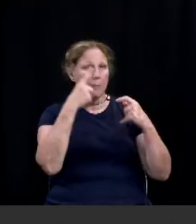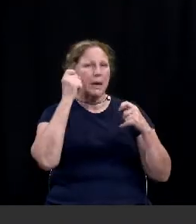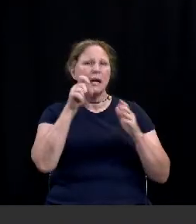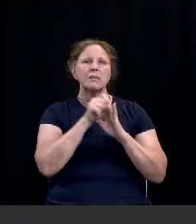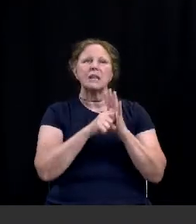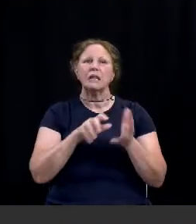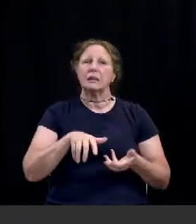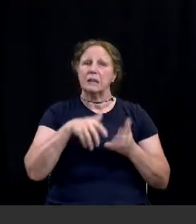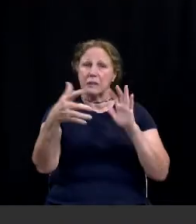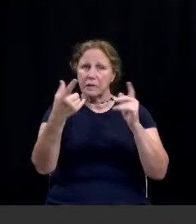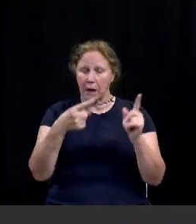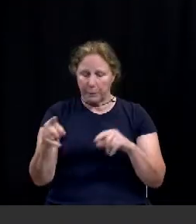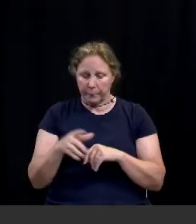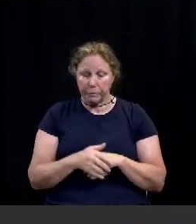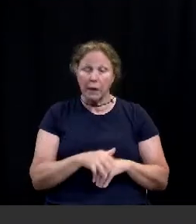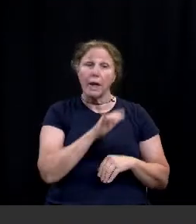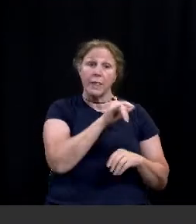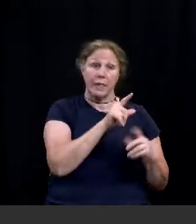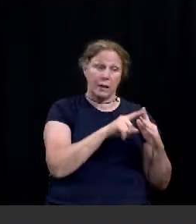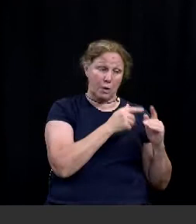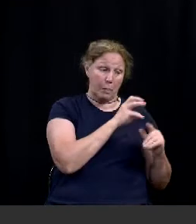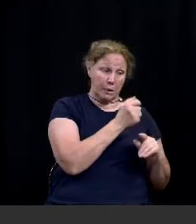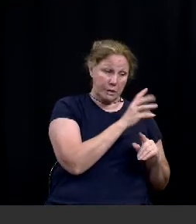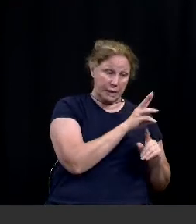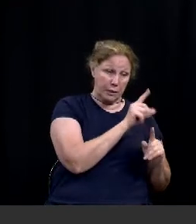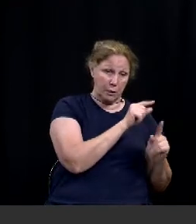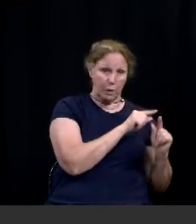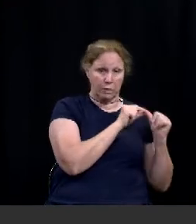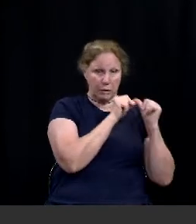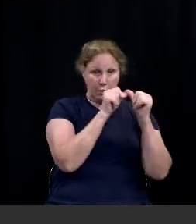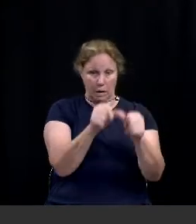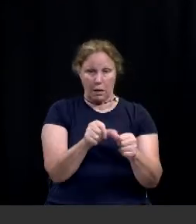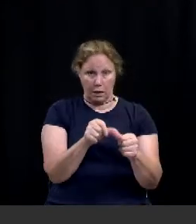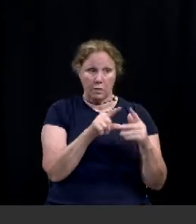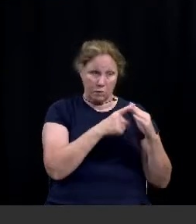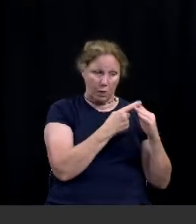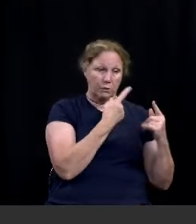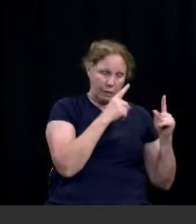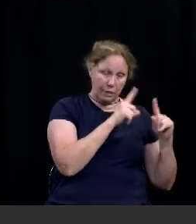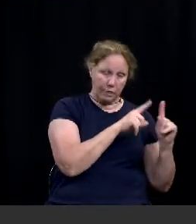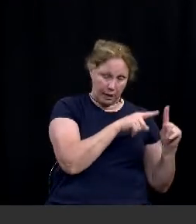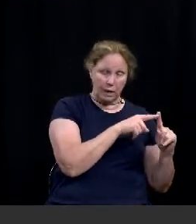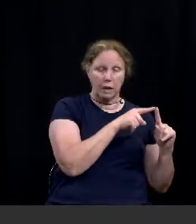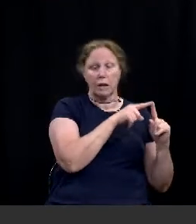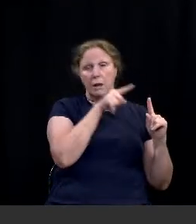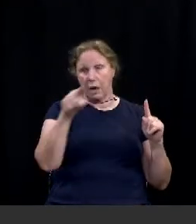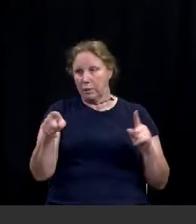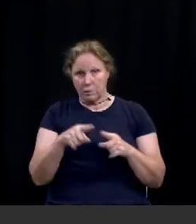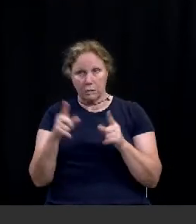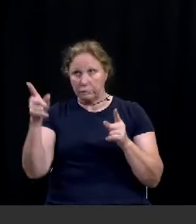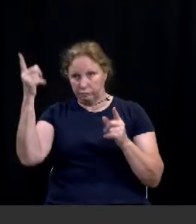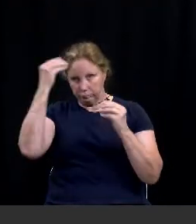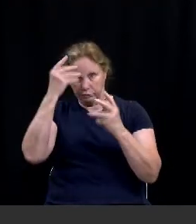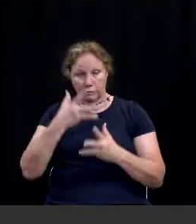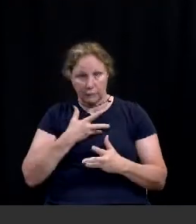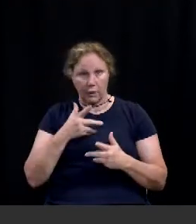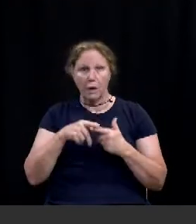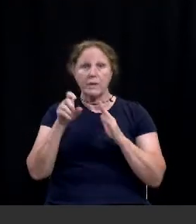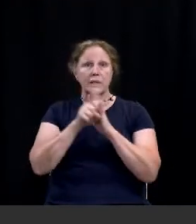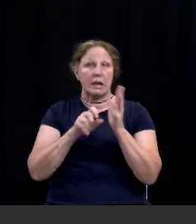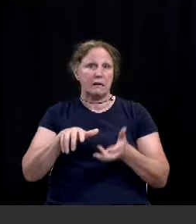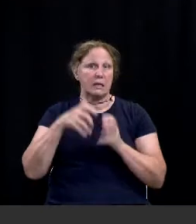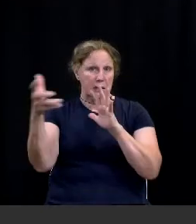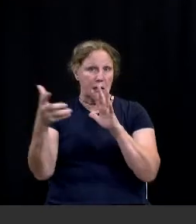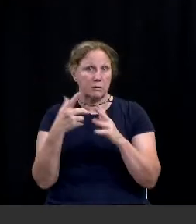This change was effective until March 16th, 2020, was effective March 16th, 2020, until further notice or until the State of Disaster